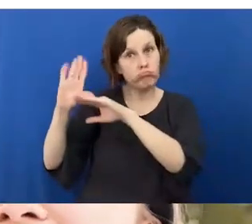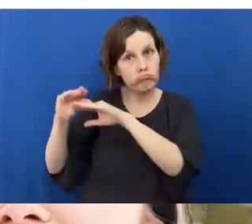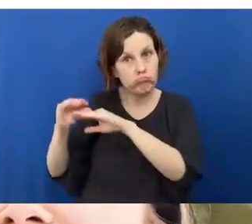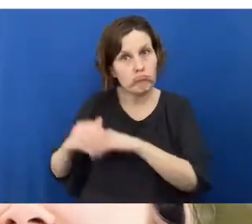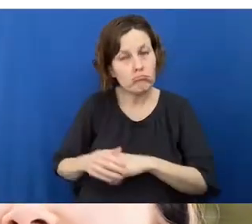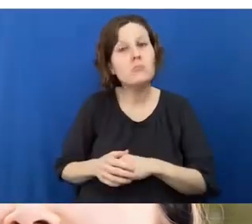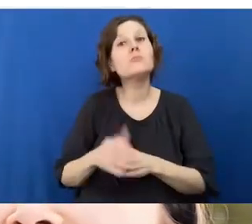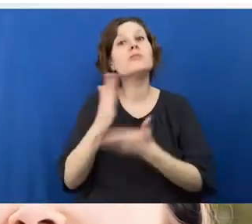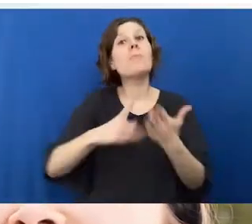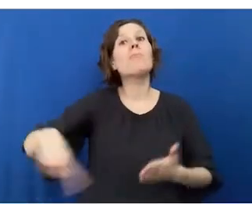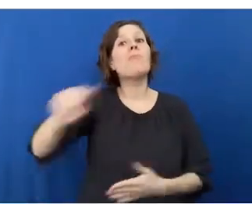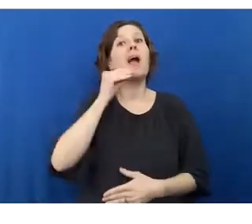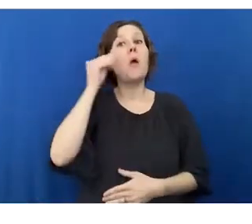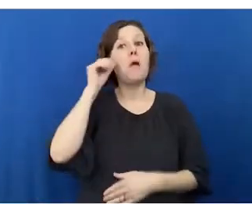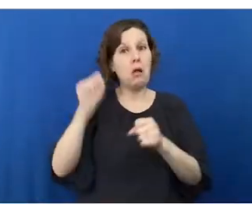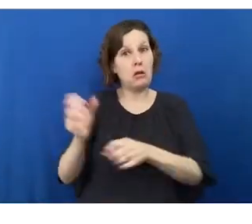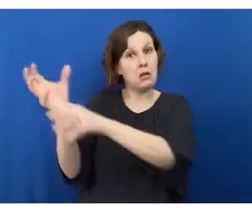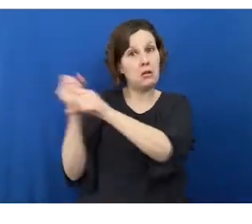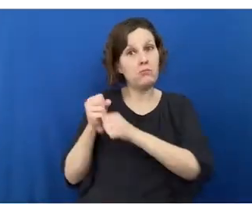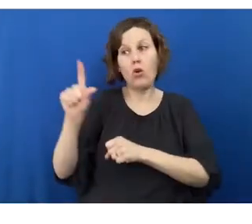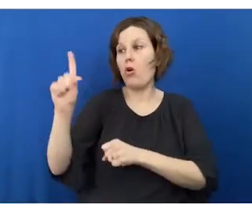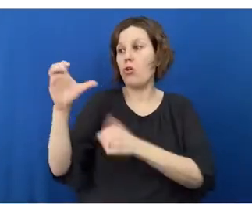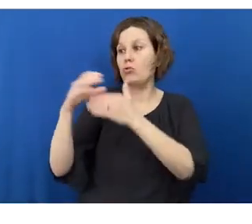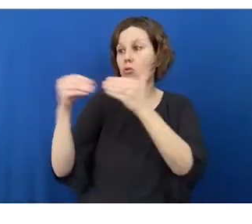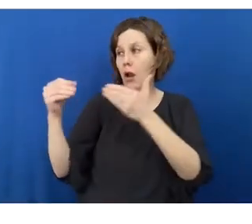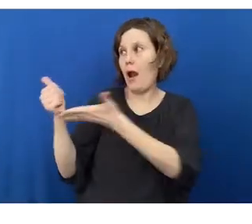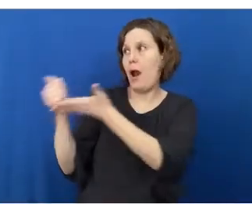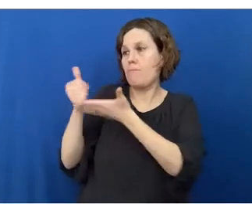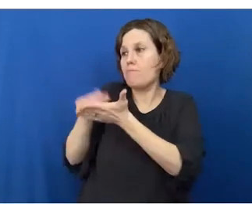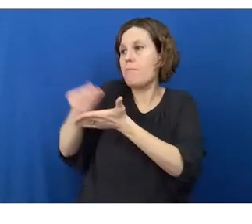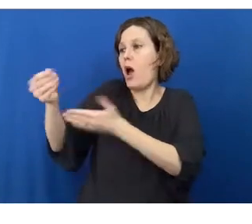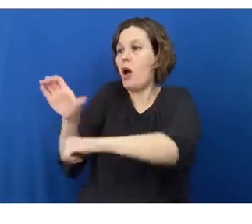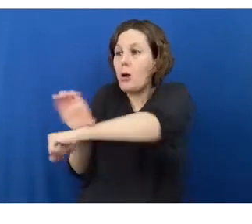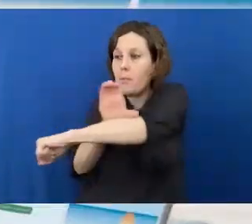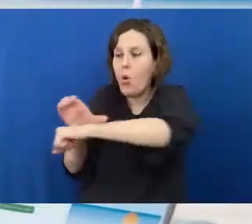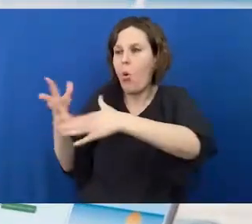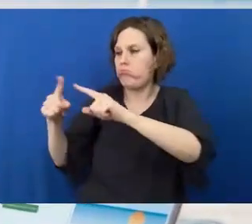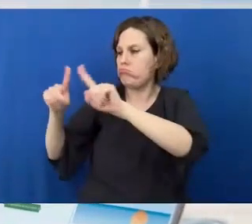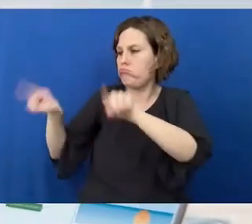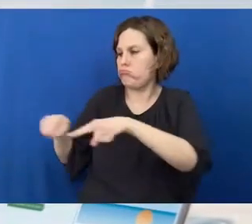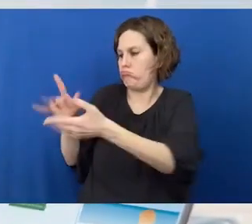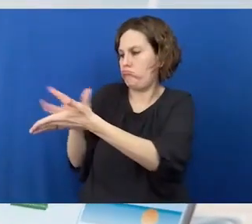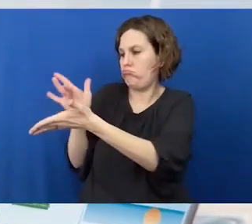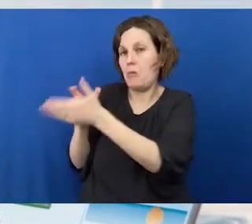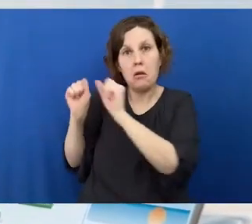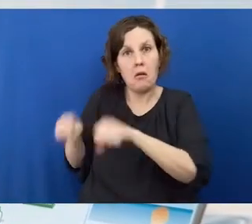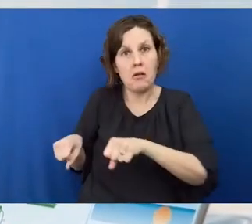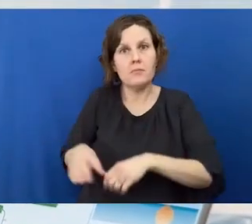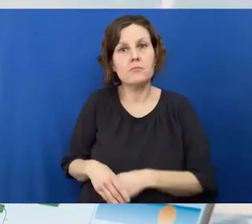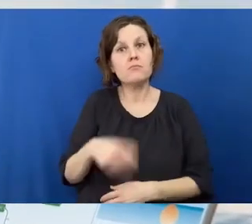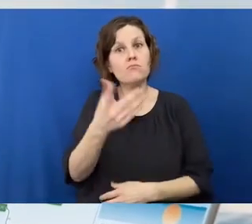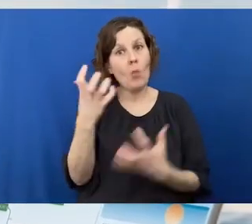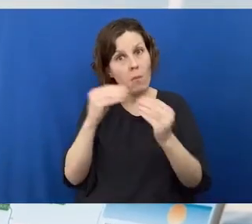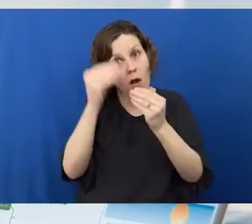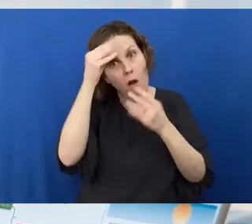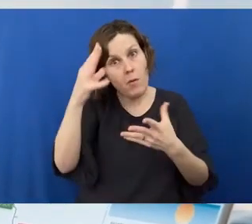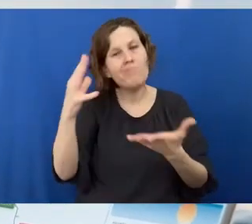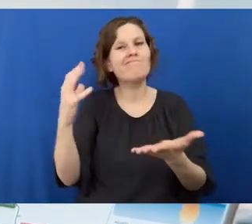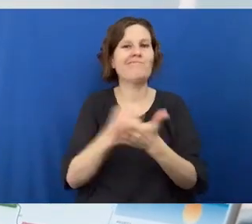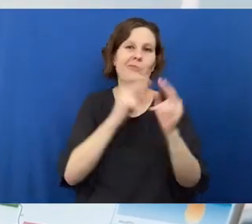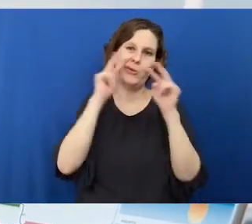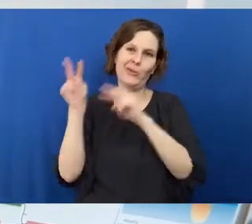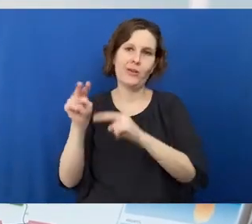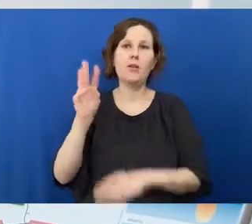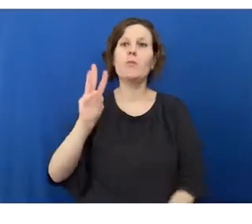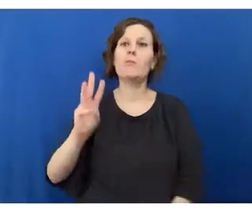household is on tribal lands. Eligible households also are able to receive up to $100 to offset the cost of a